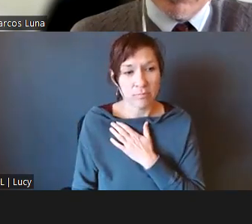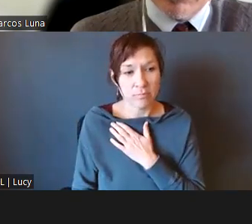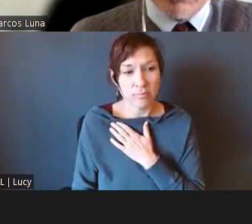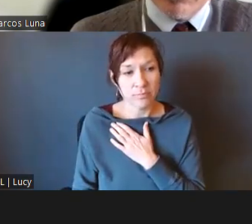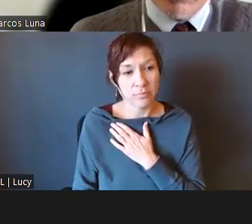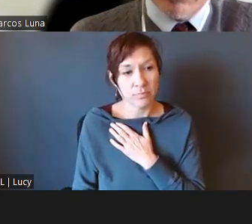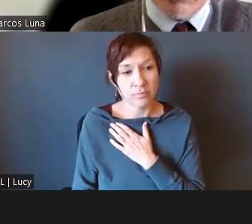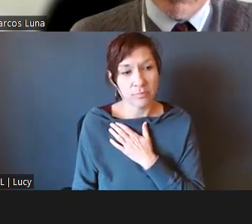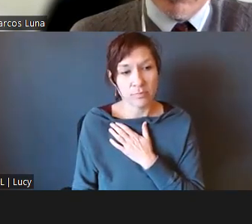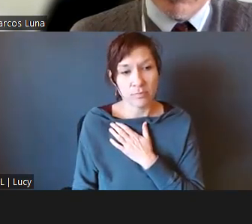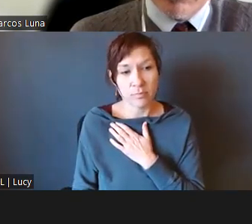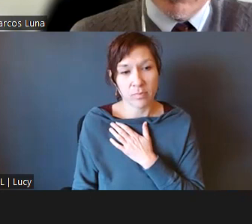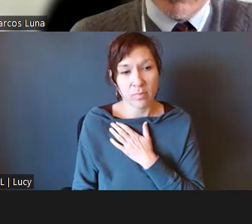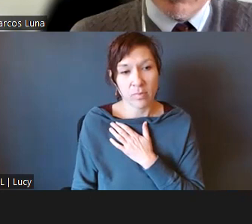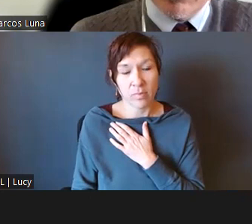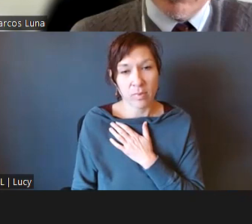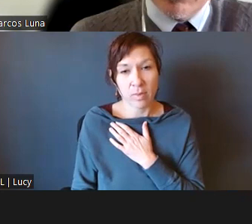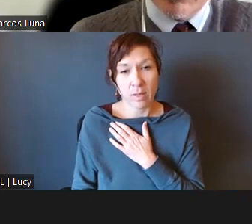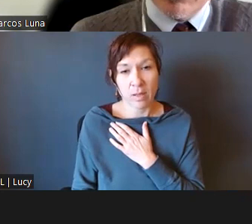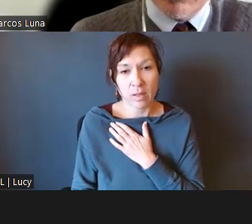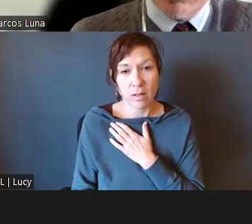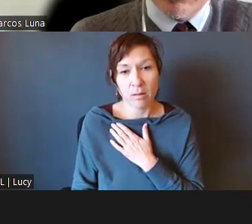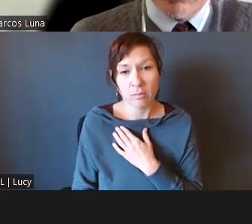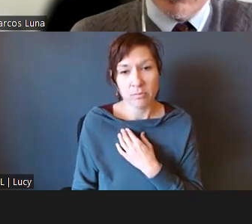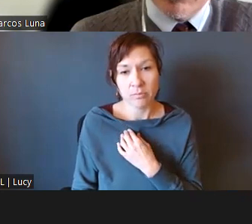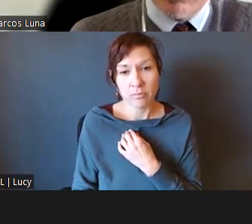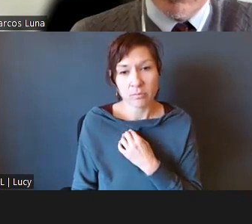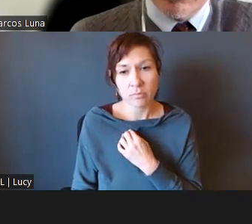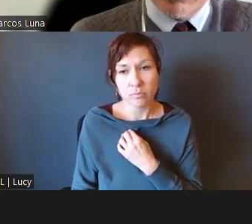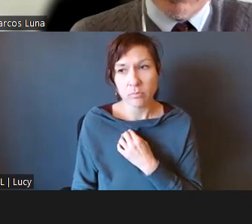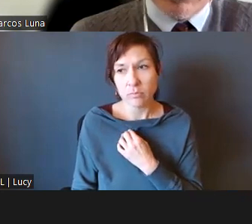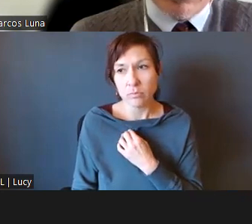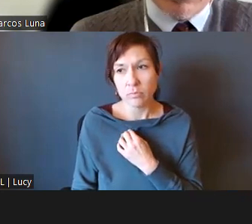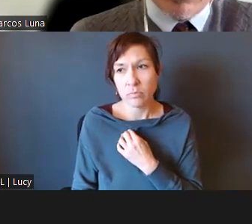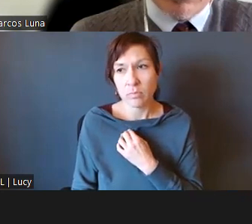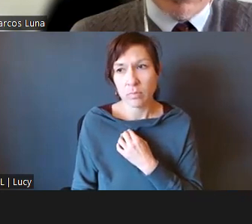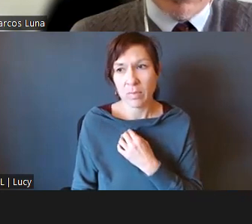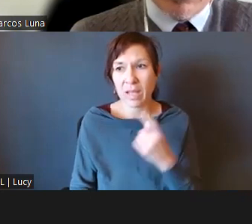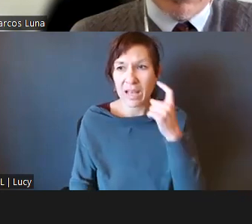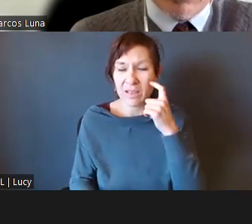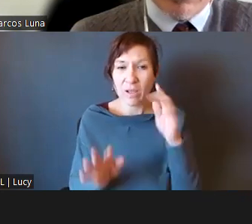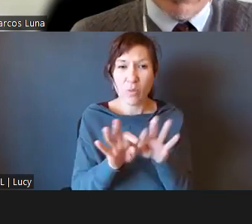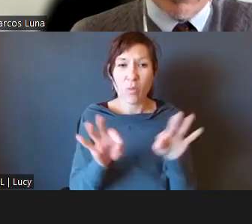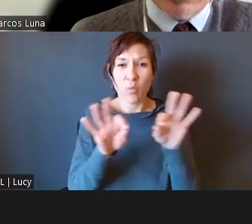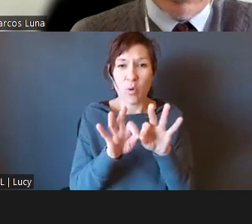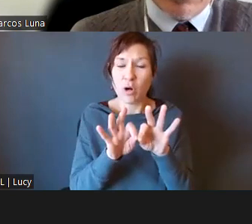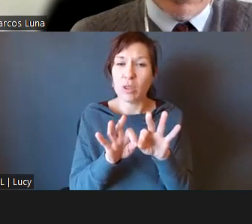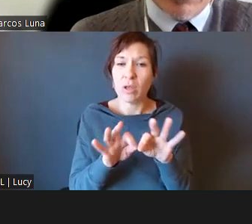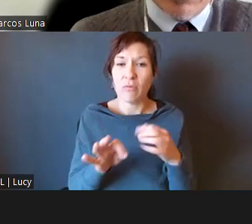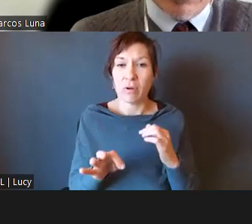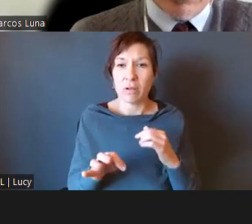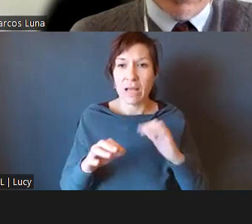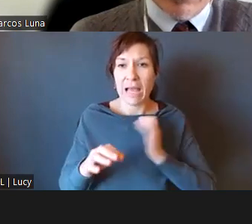And I think it would be really well worth the effort of this group and the